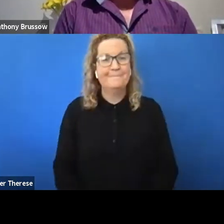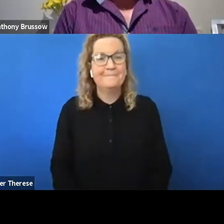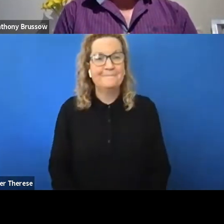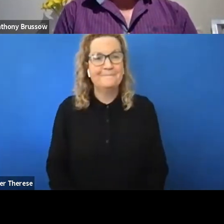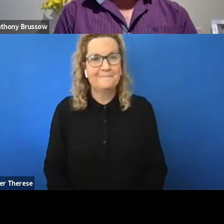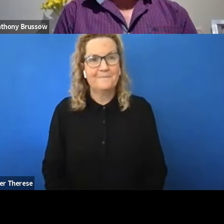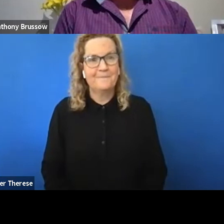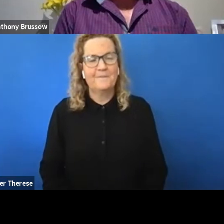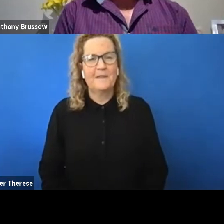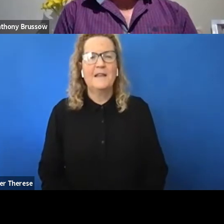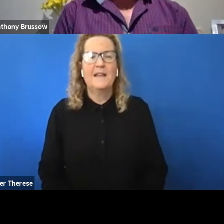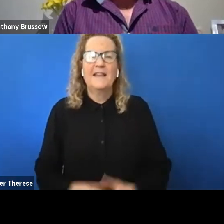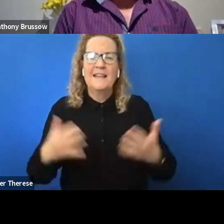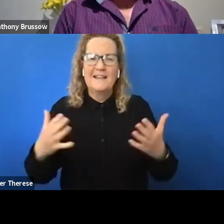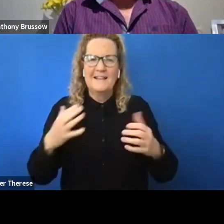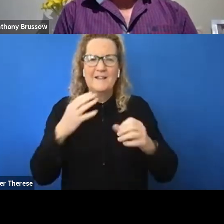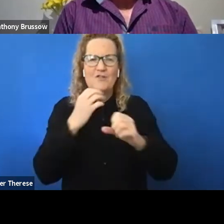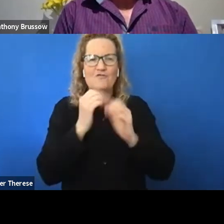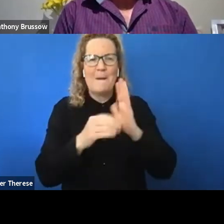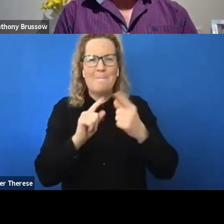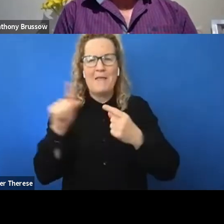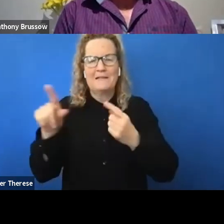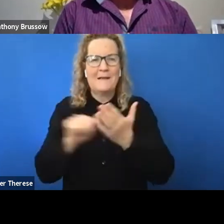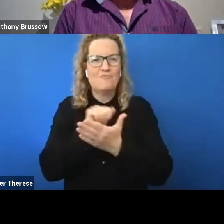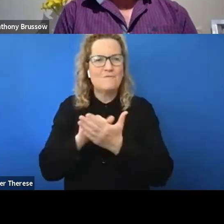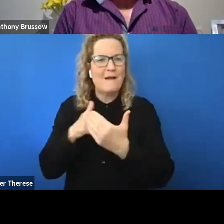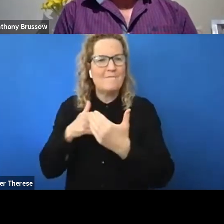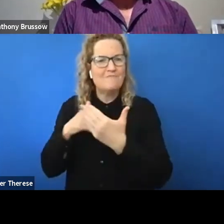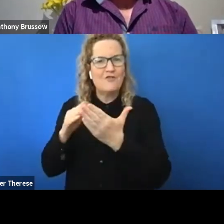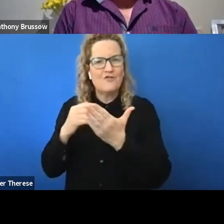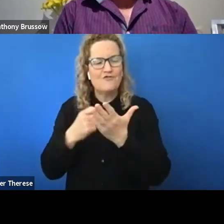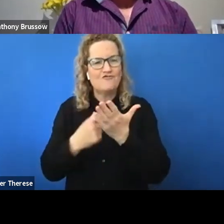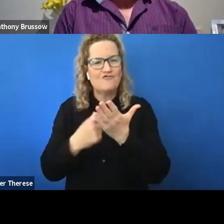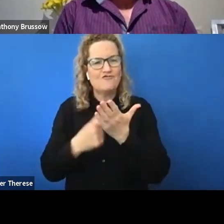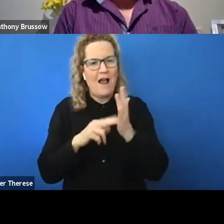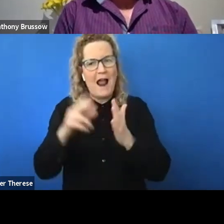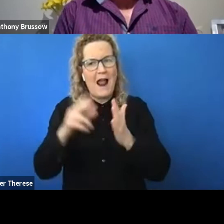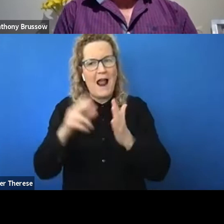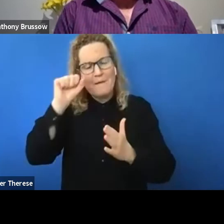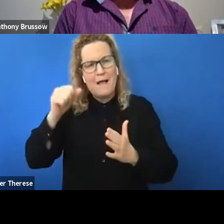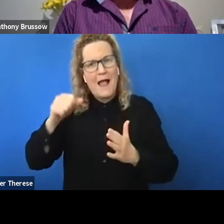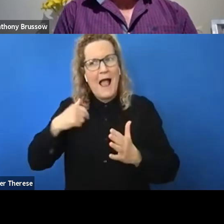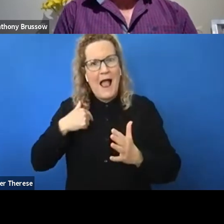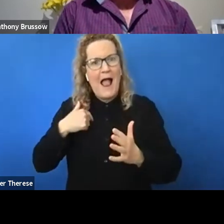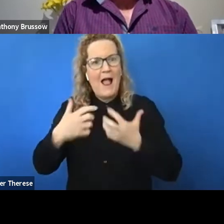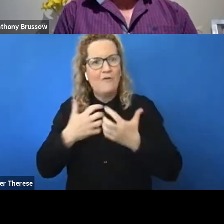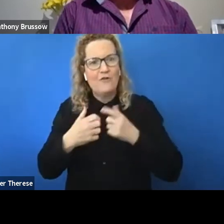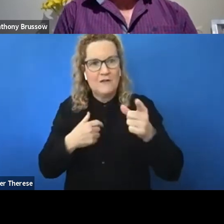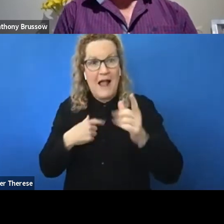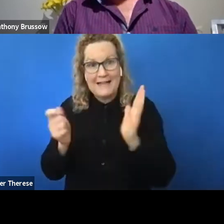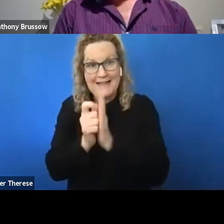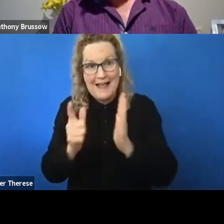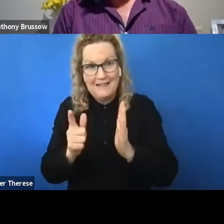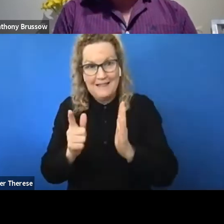That's far more appropriate approach. Ryan, I remember when I was at university, I used to sell my notes for beer.